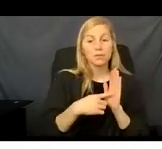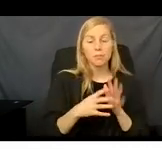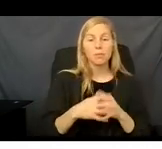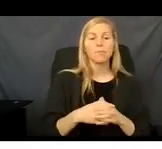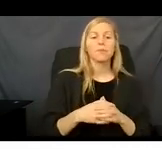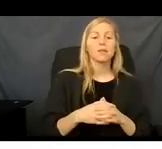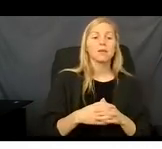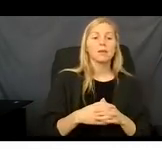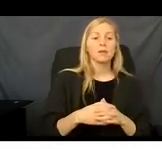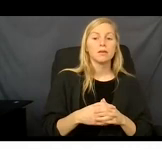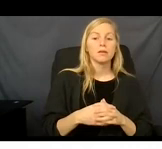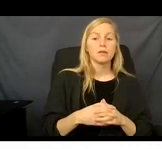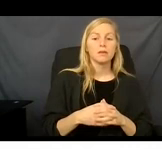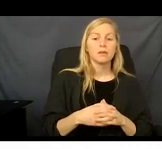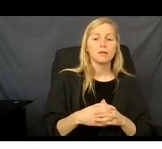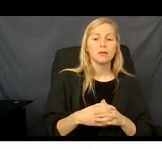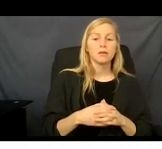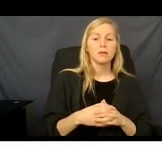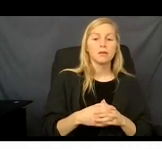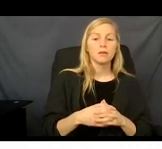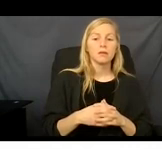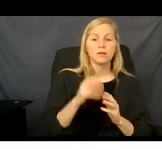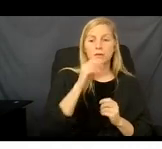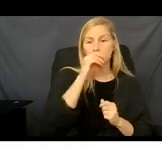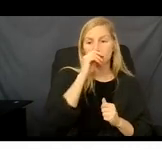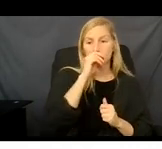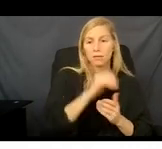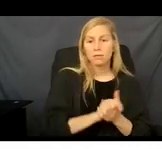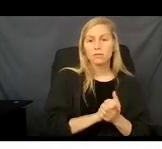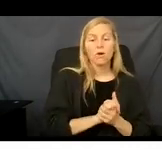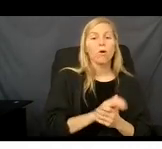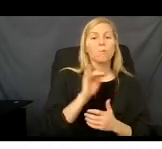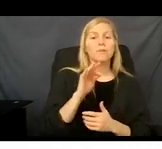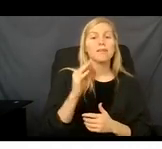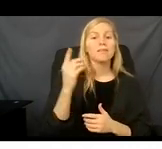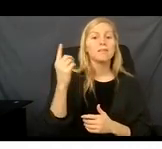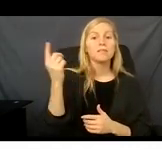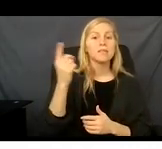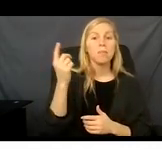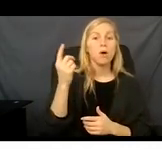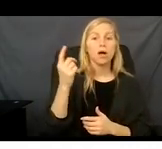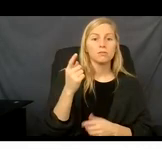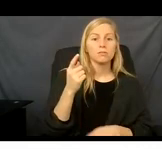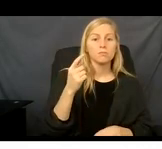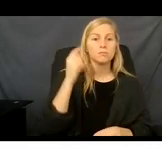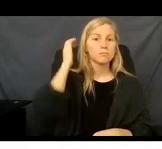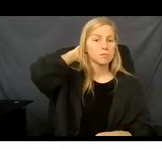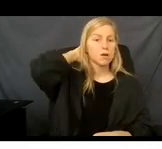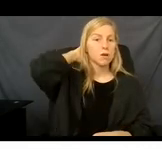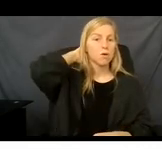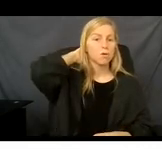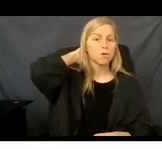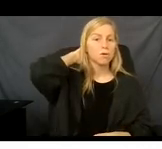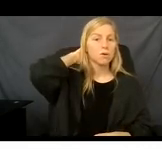we have someone just slumped in a mall and an ambulance had to be called to